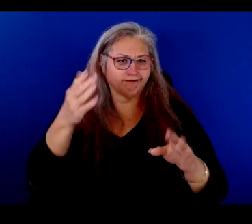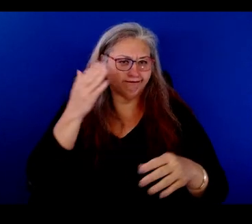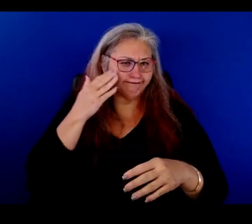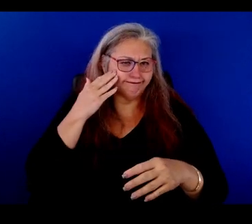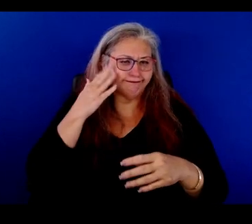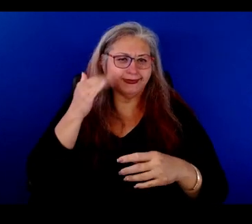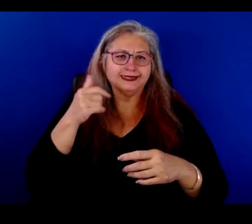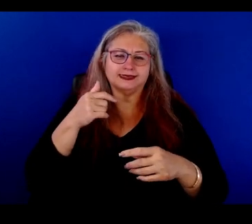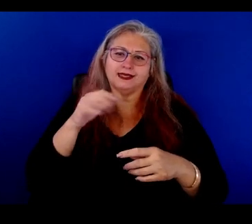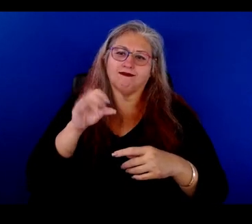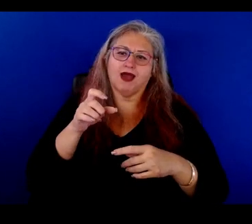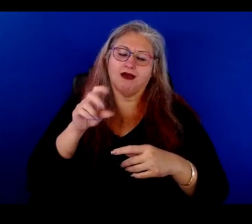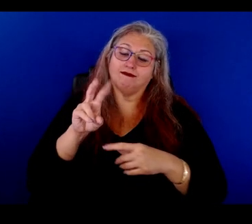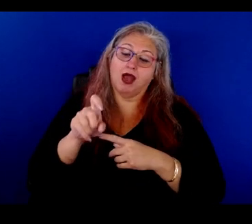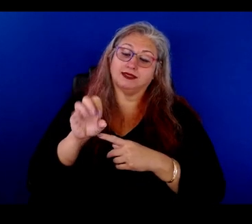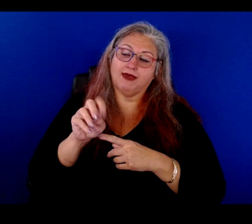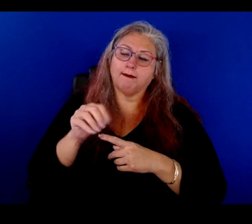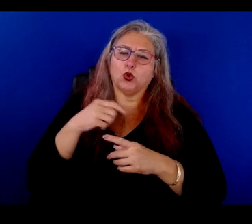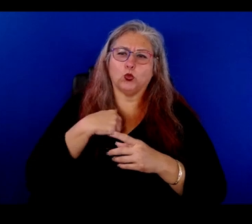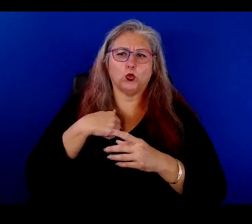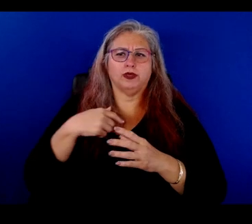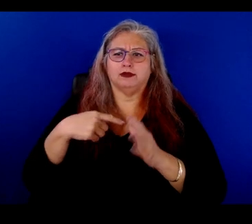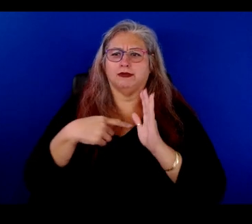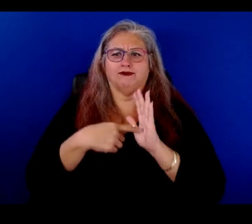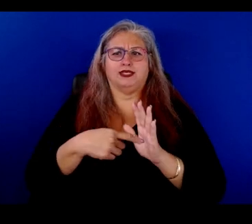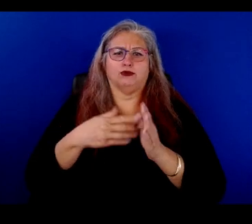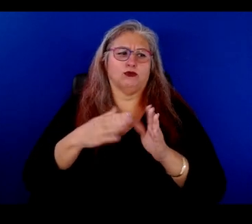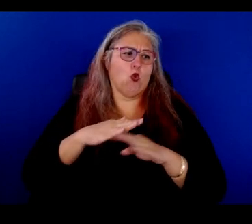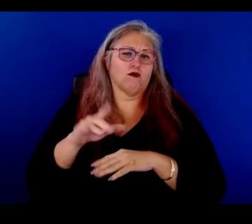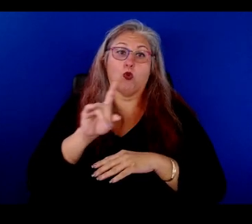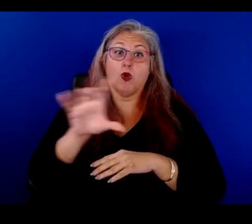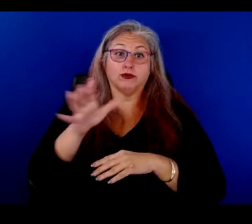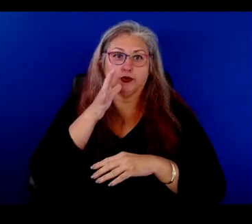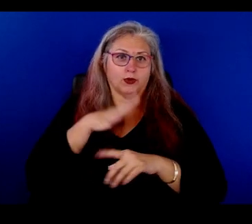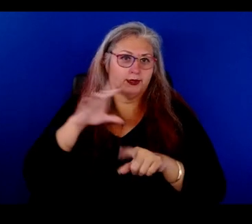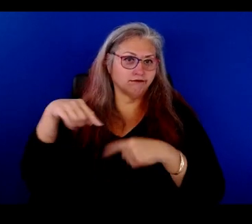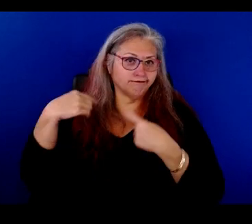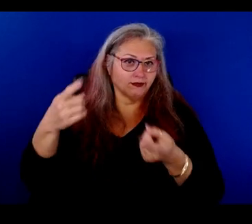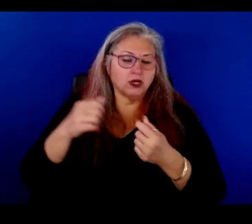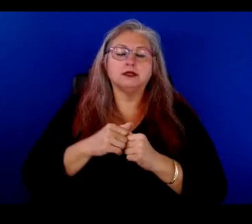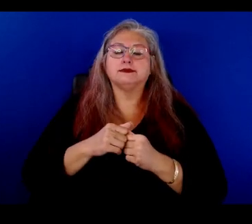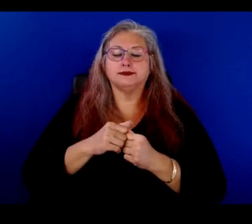now, because on Vox Film we've featured nearly 100 women at this point, and